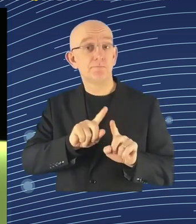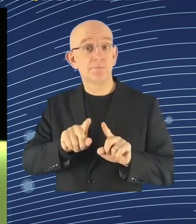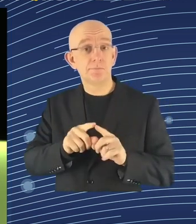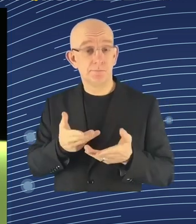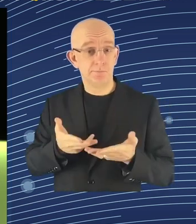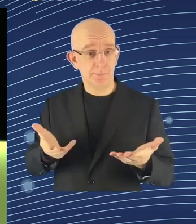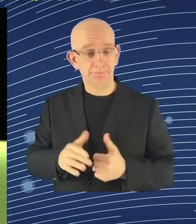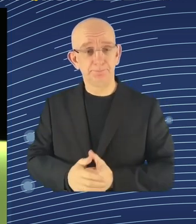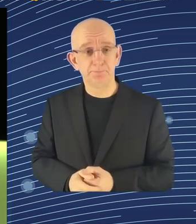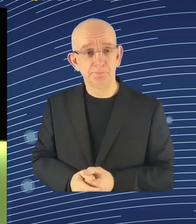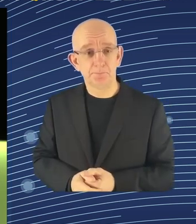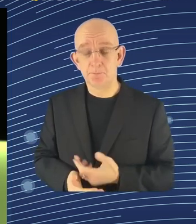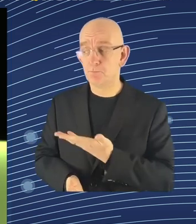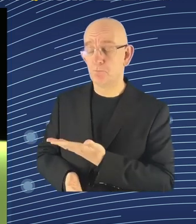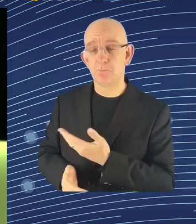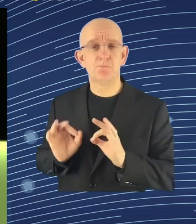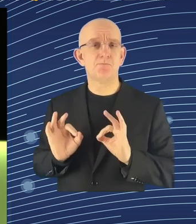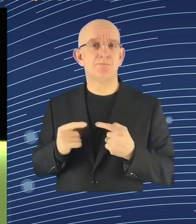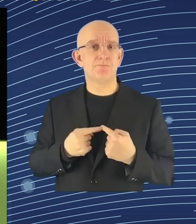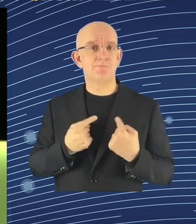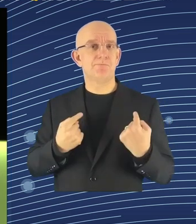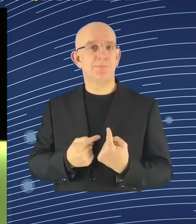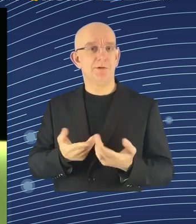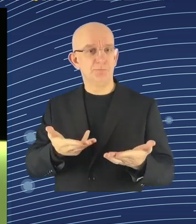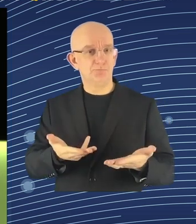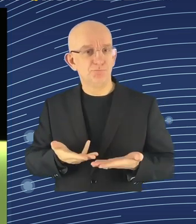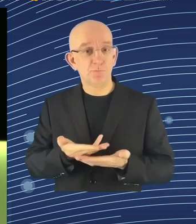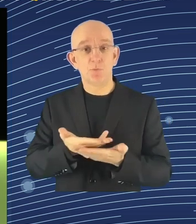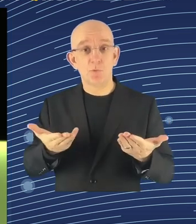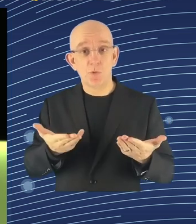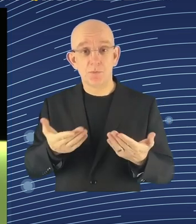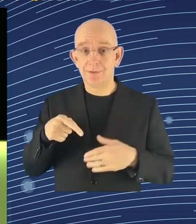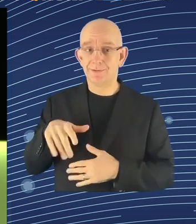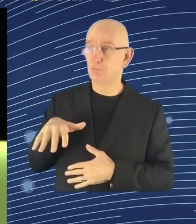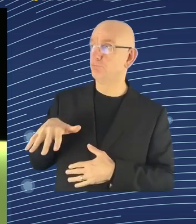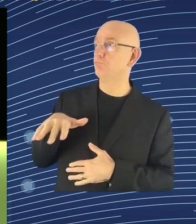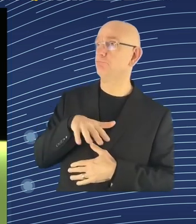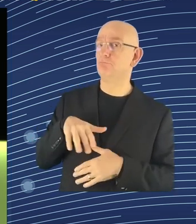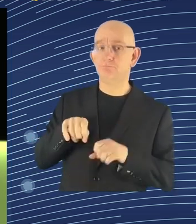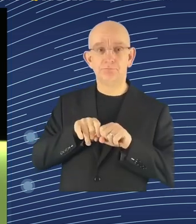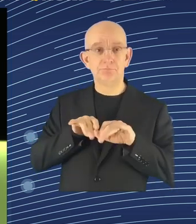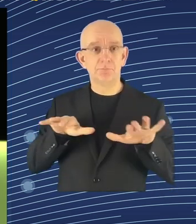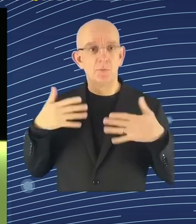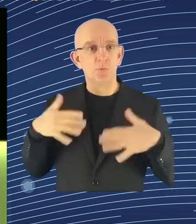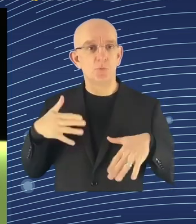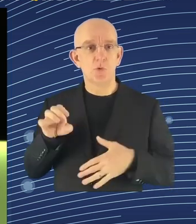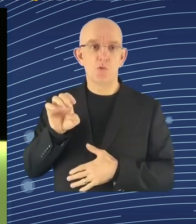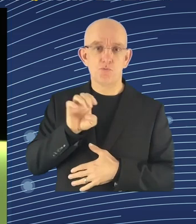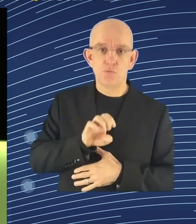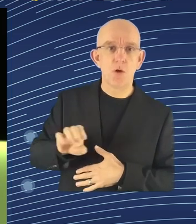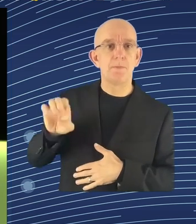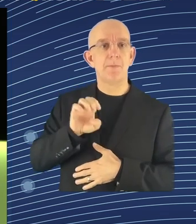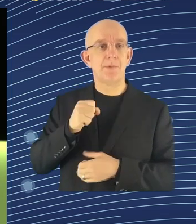background of the European Year of Skills, which aims to help Europeans acquire the skills they need for quality jobs